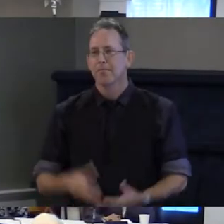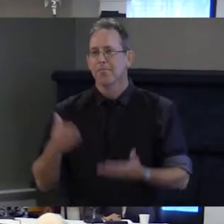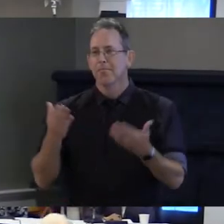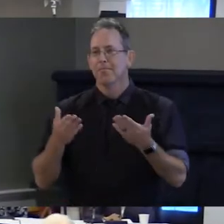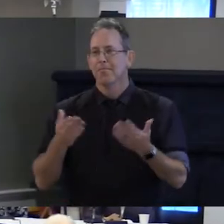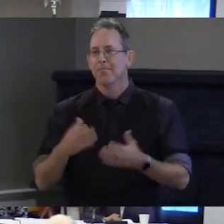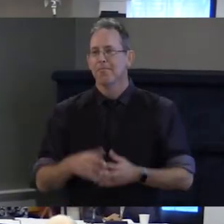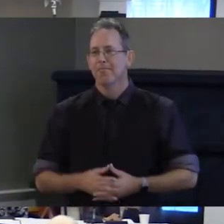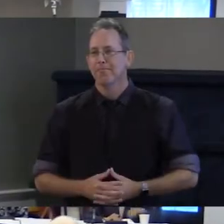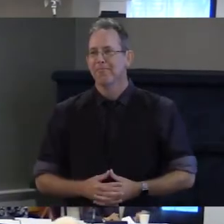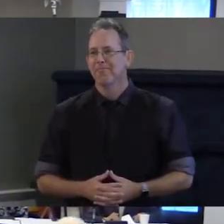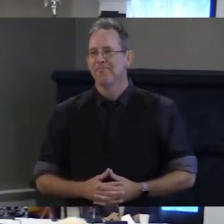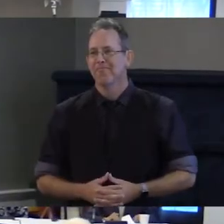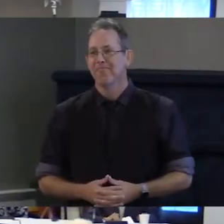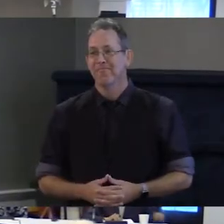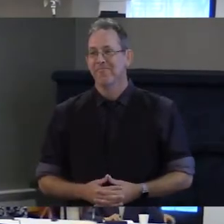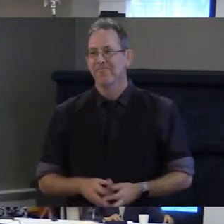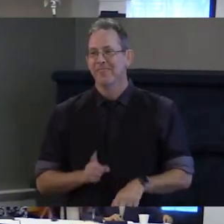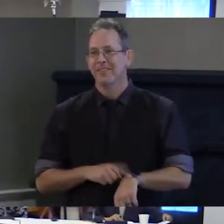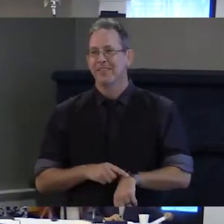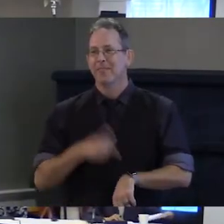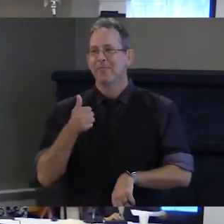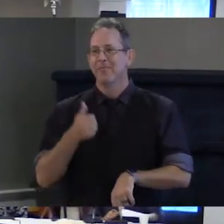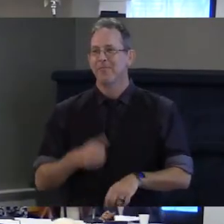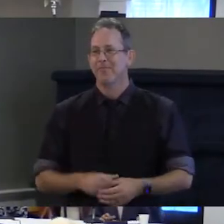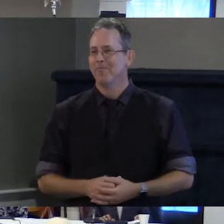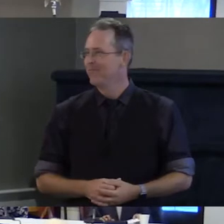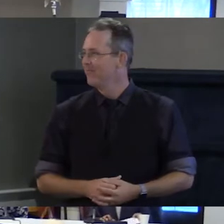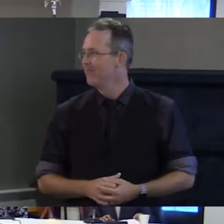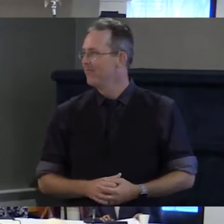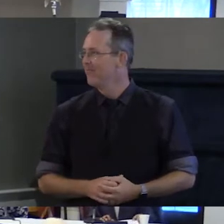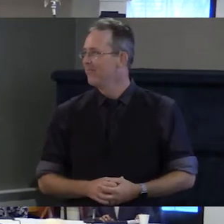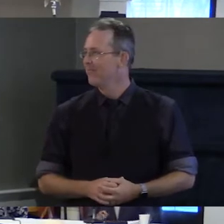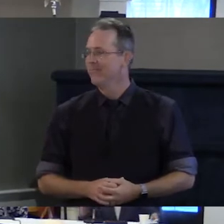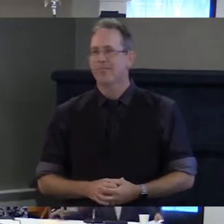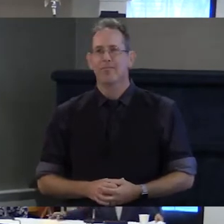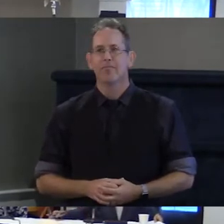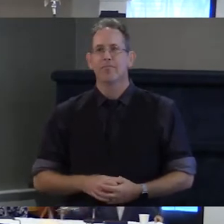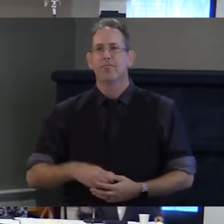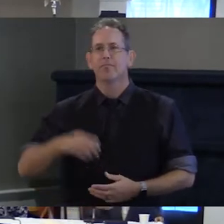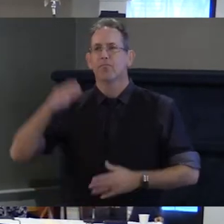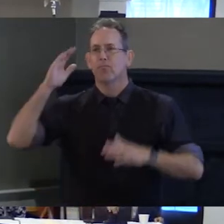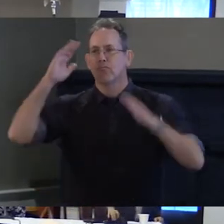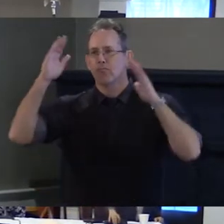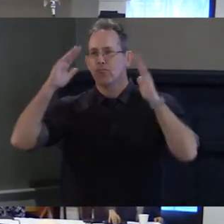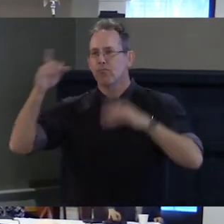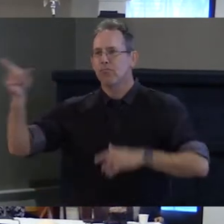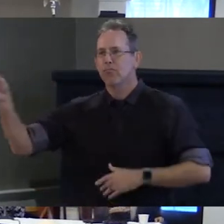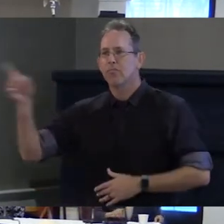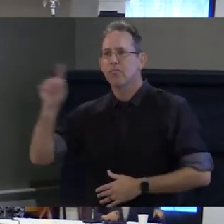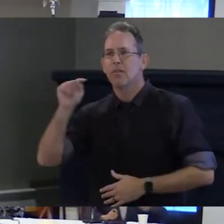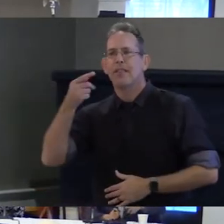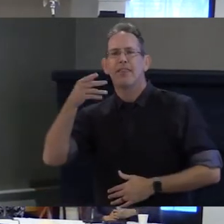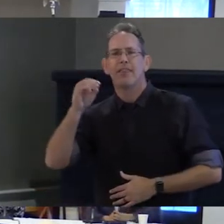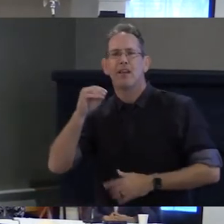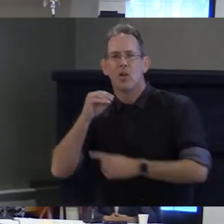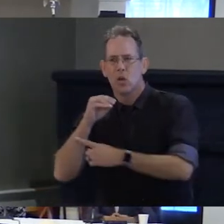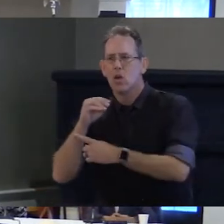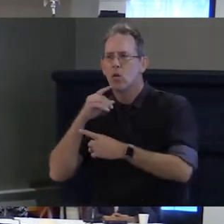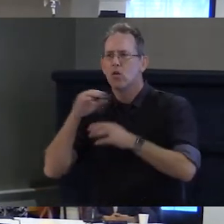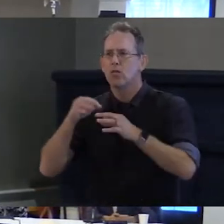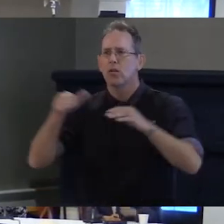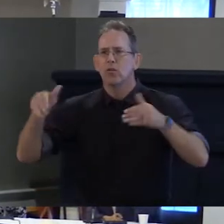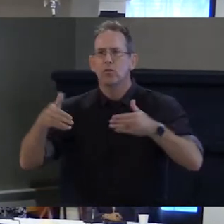so what a great day to bring a light on this community nothing